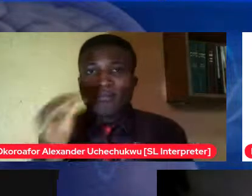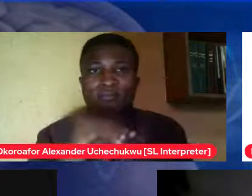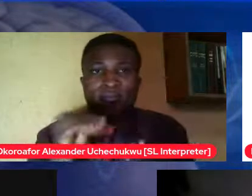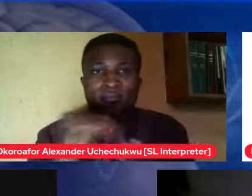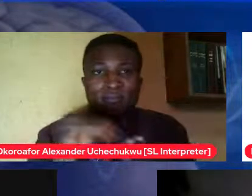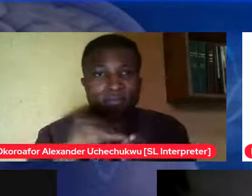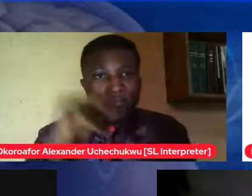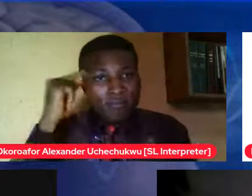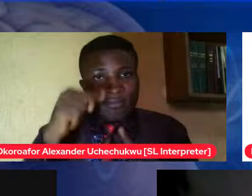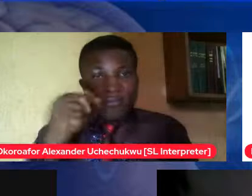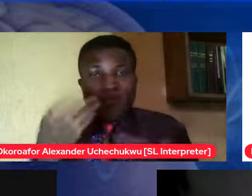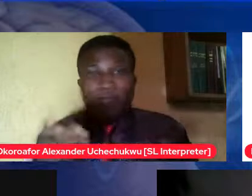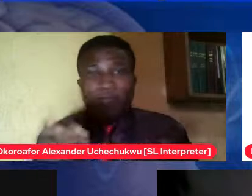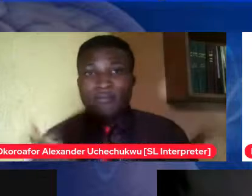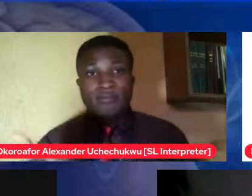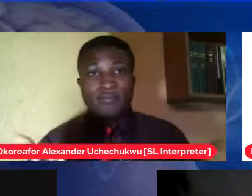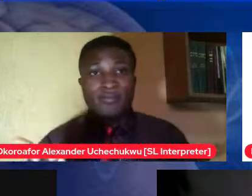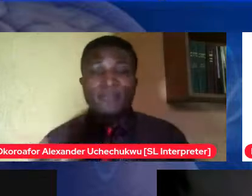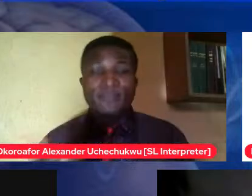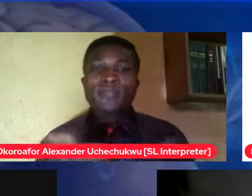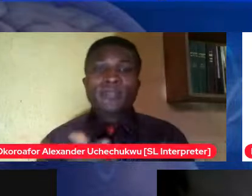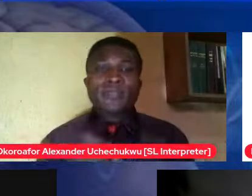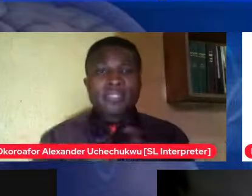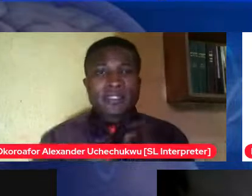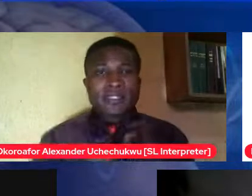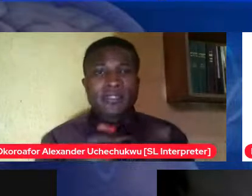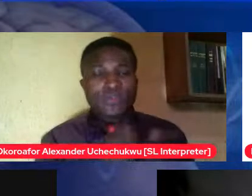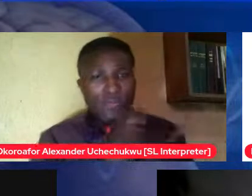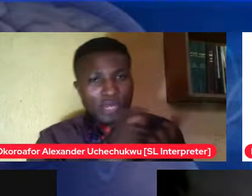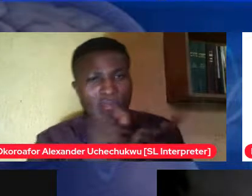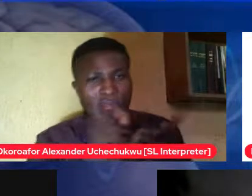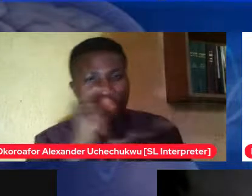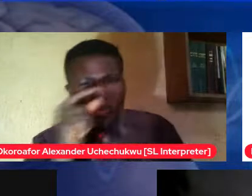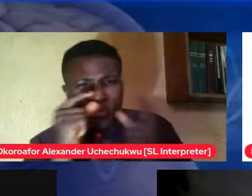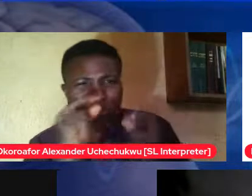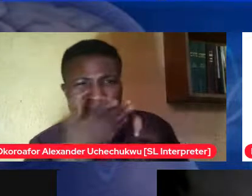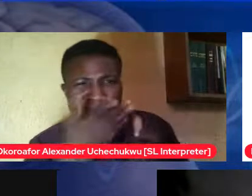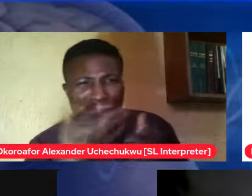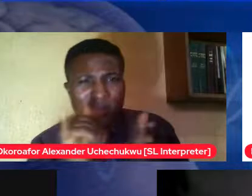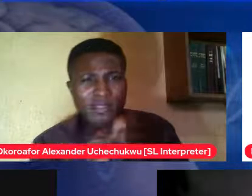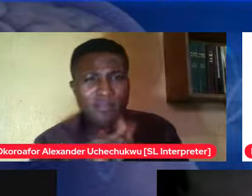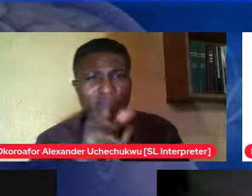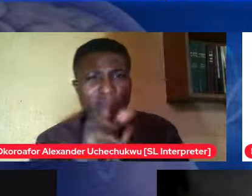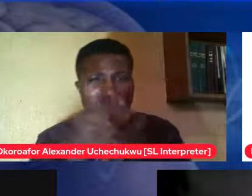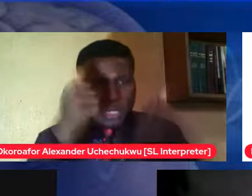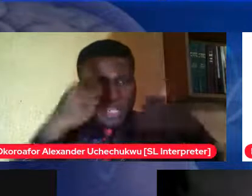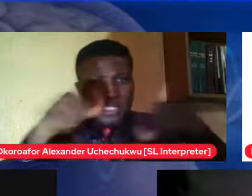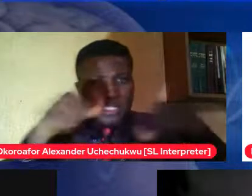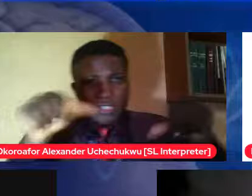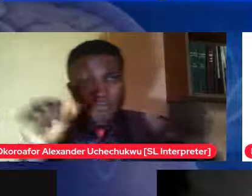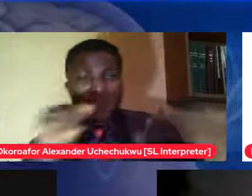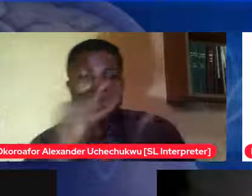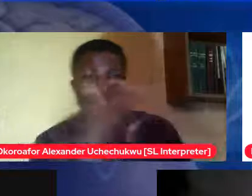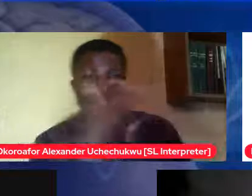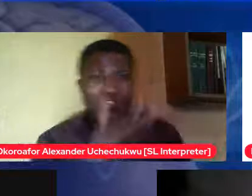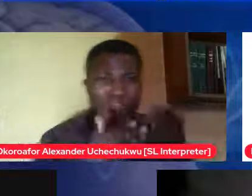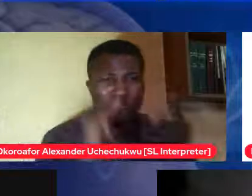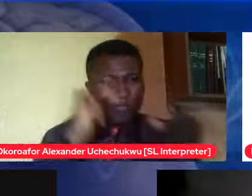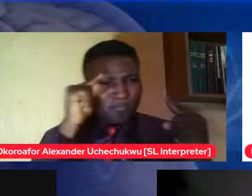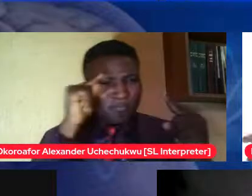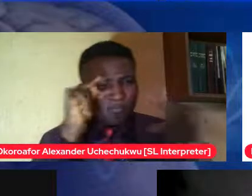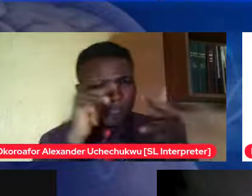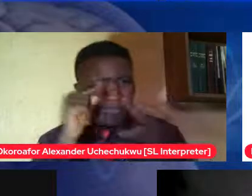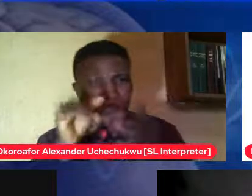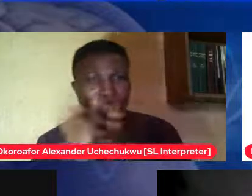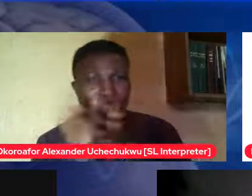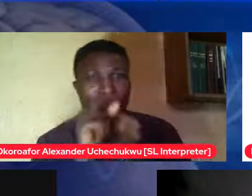about myself begin to write small things you can do write down your achievements write down the small goals you've achieved so that anything that will